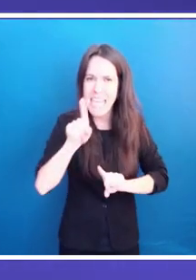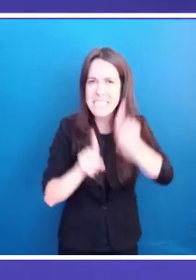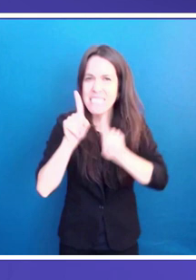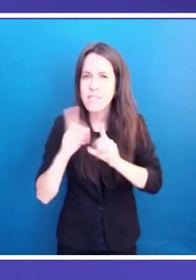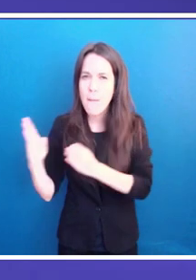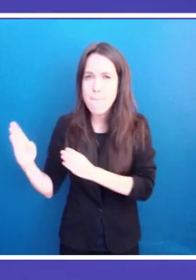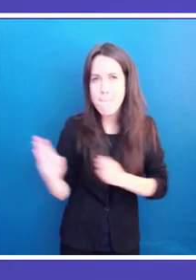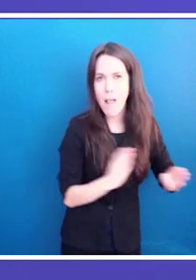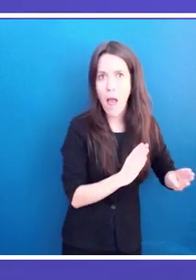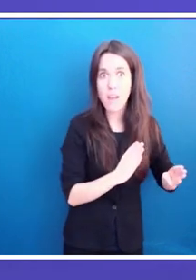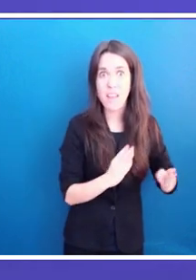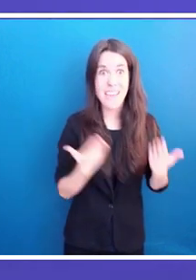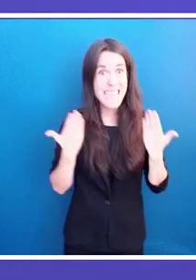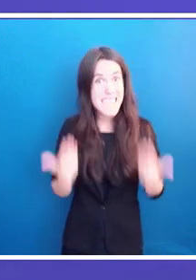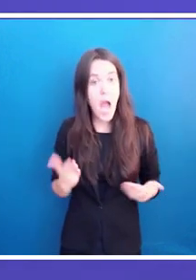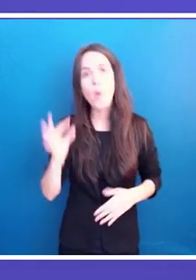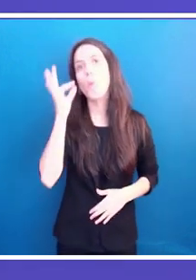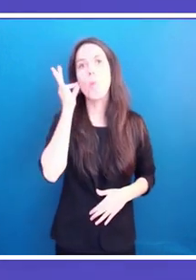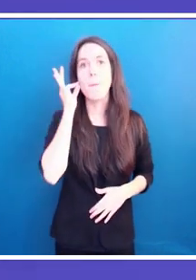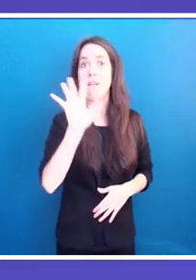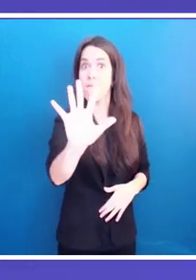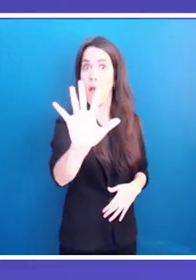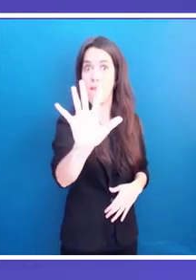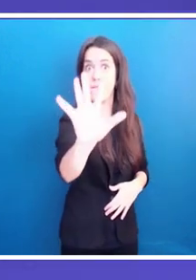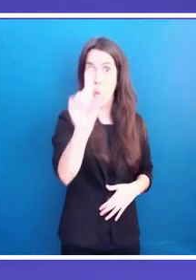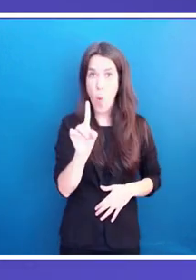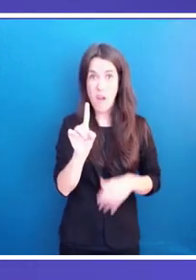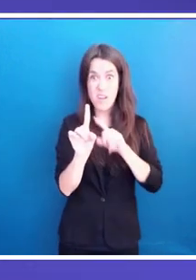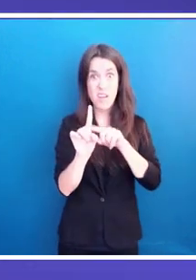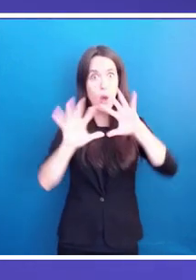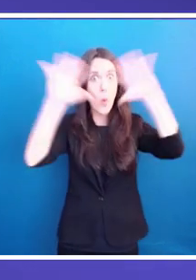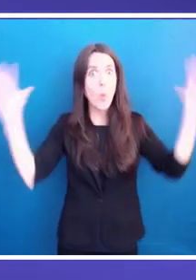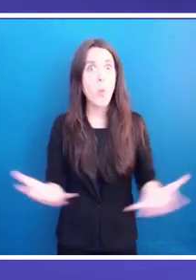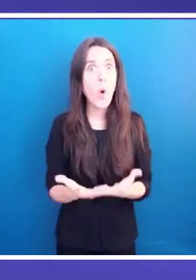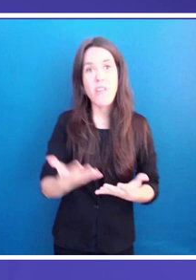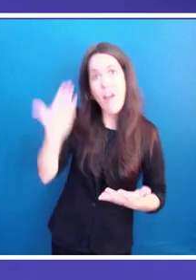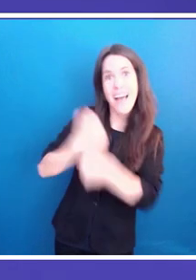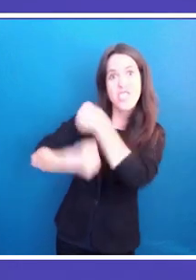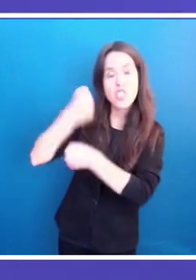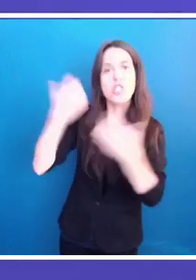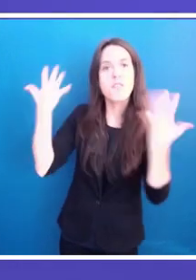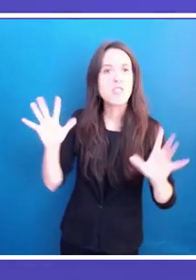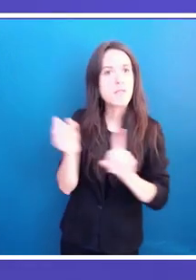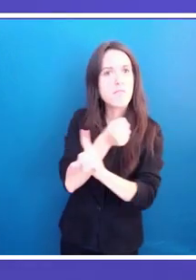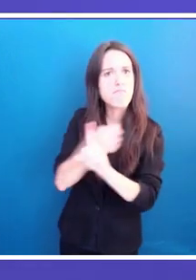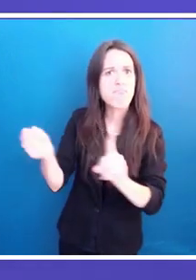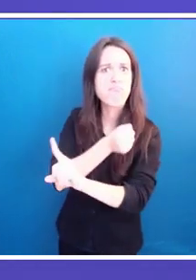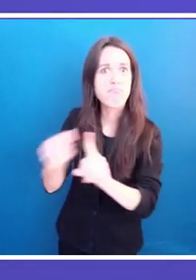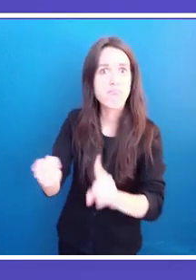Three out of five women around the world are victims of violence and the pandemic has exacerbated this problem for many women.